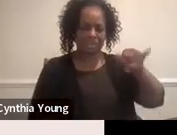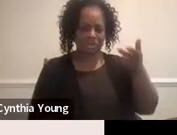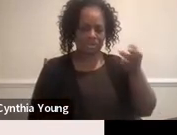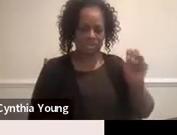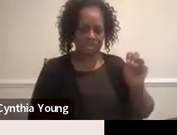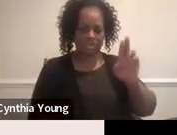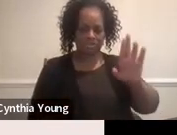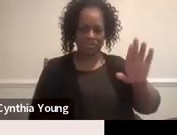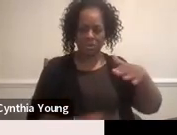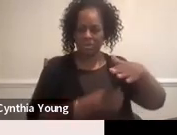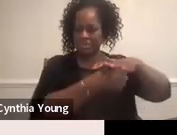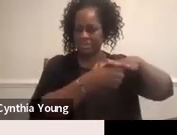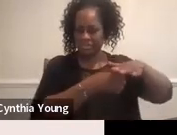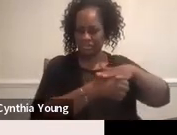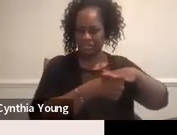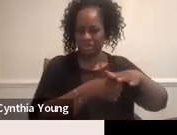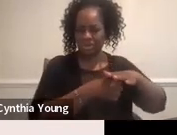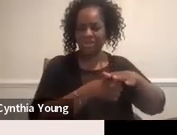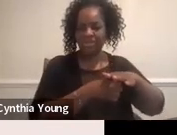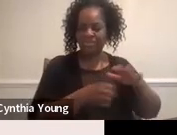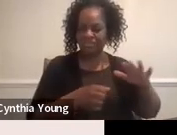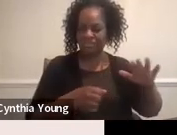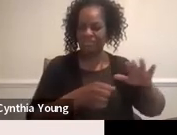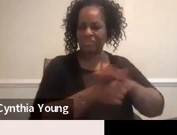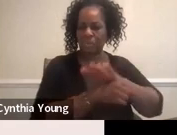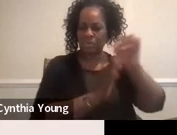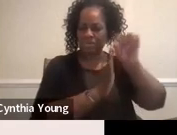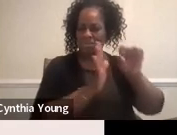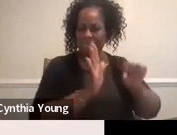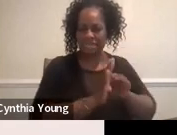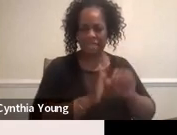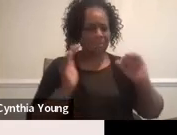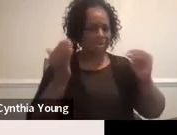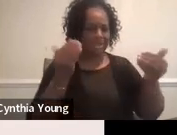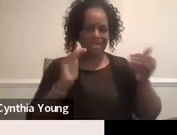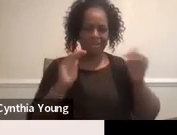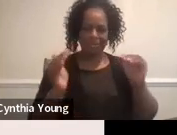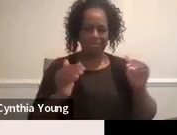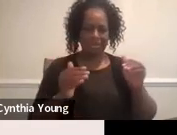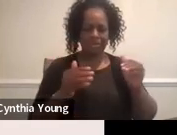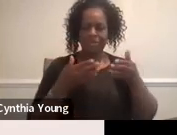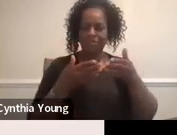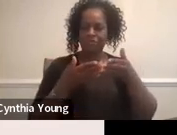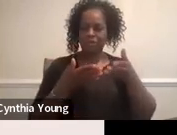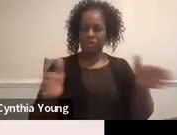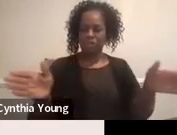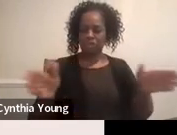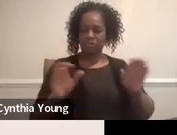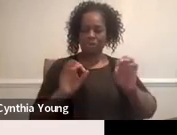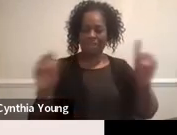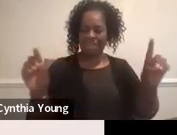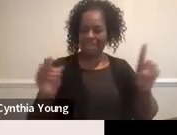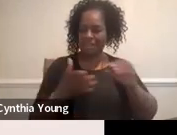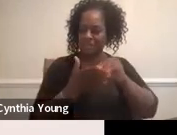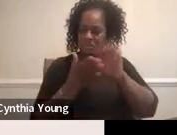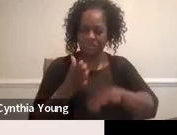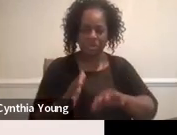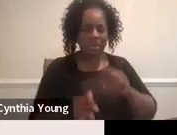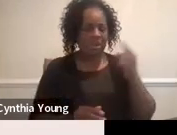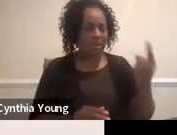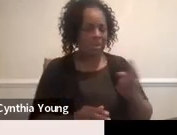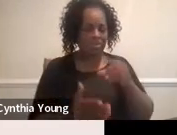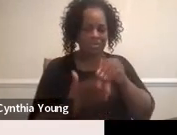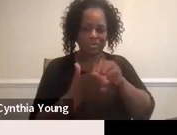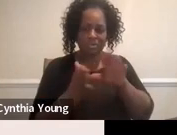your district to the entire state. We're not comparing to general ed students who don't have IEPs. We're only comparing